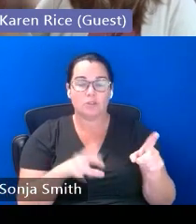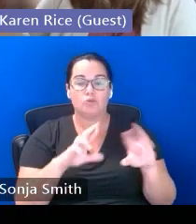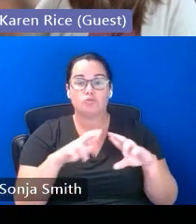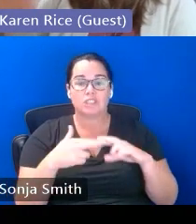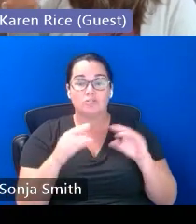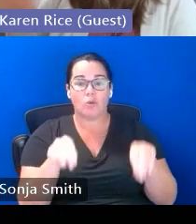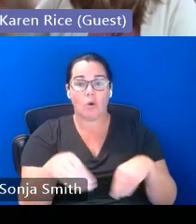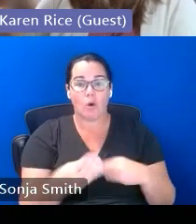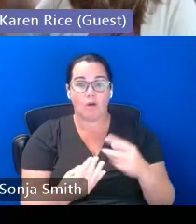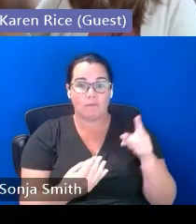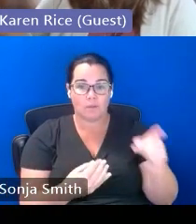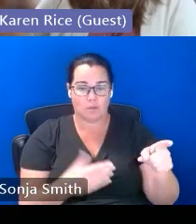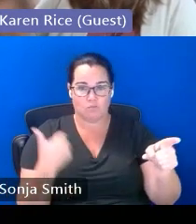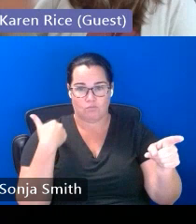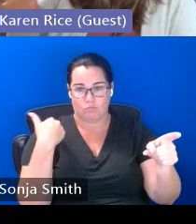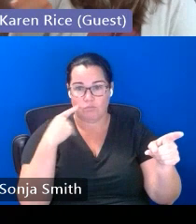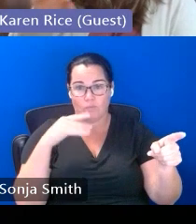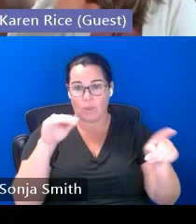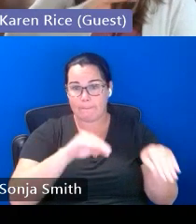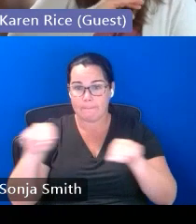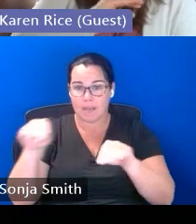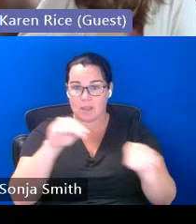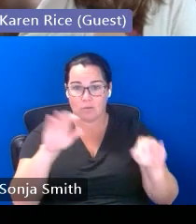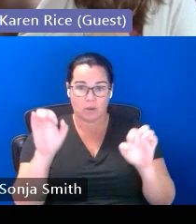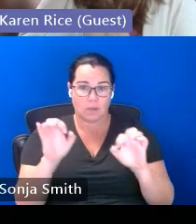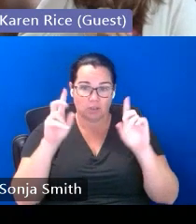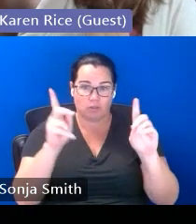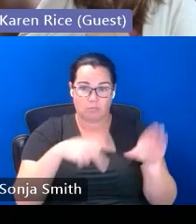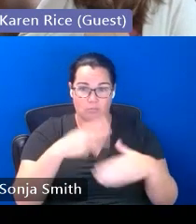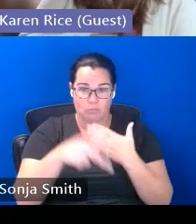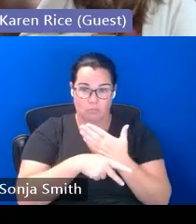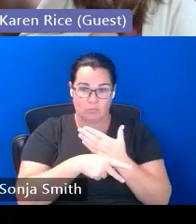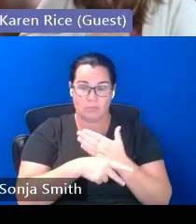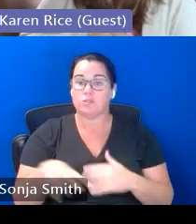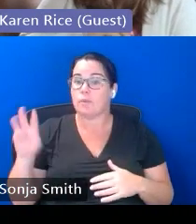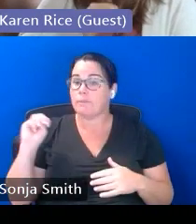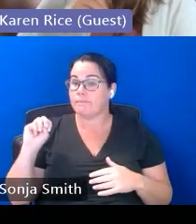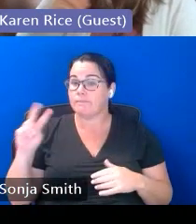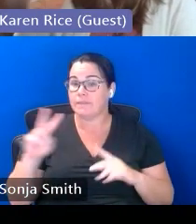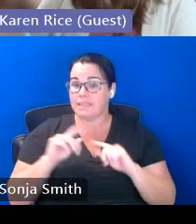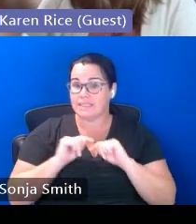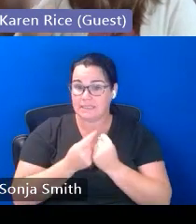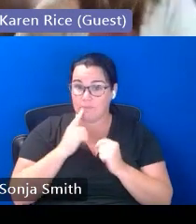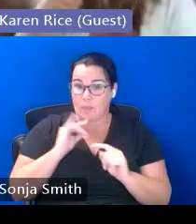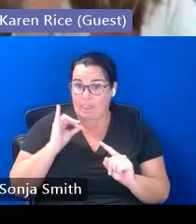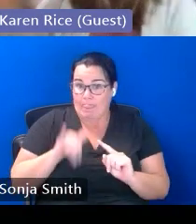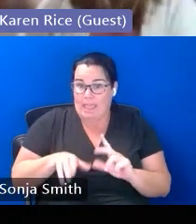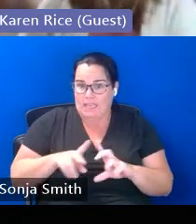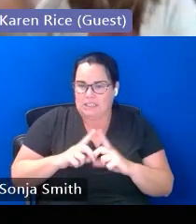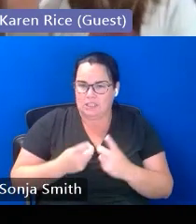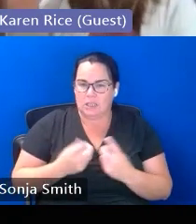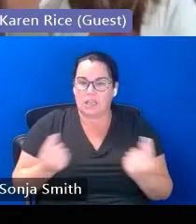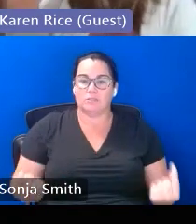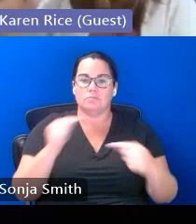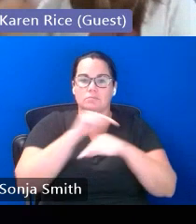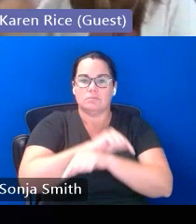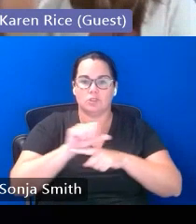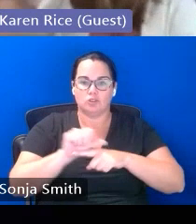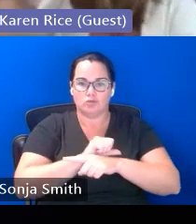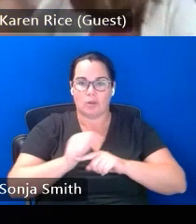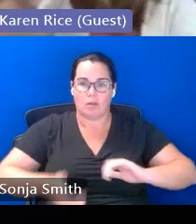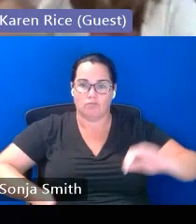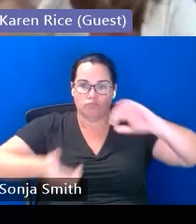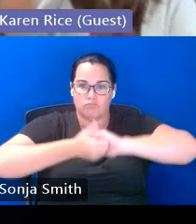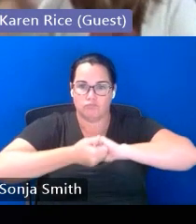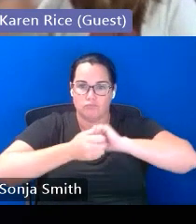responsible for their migrant education program so the mckinney-vento team in this district has provided cross training and partnership with this